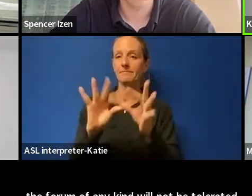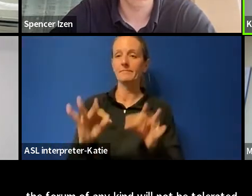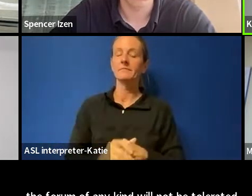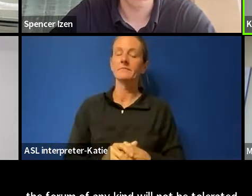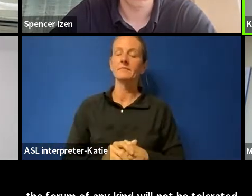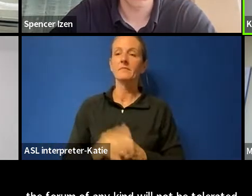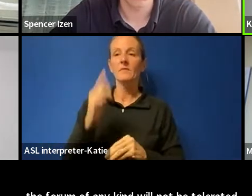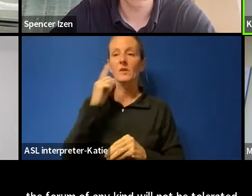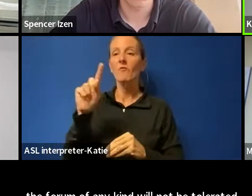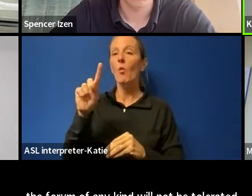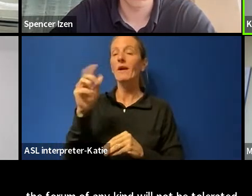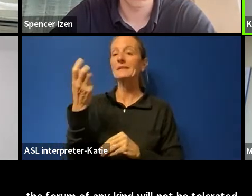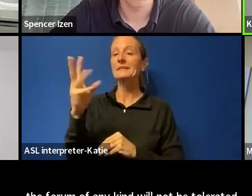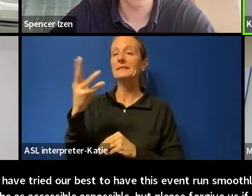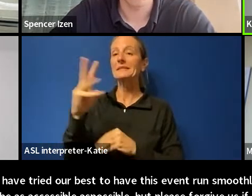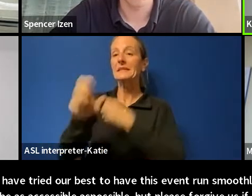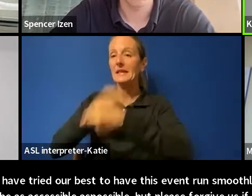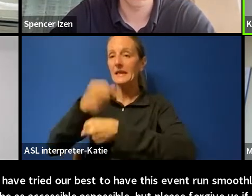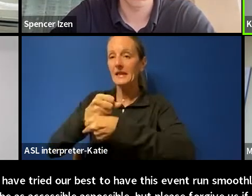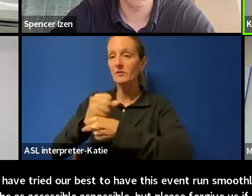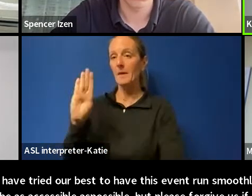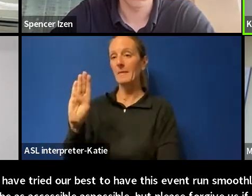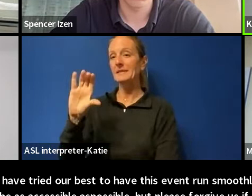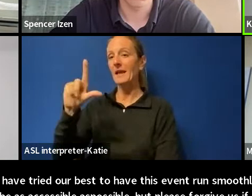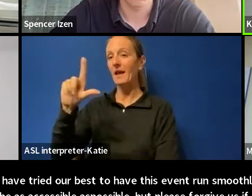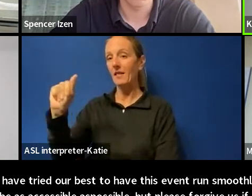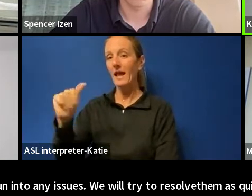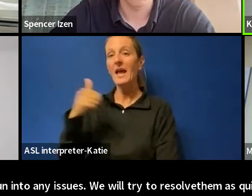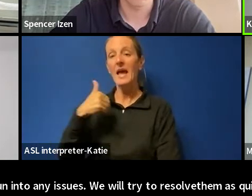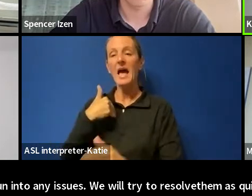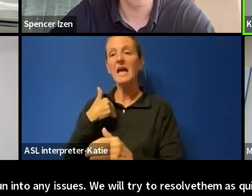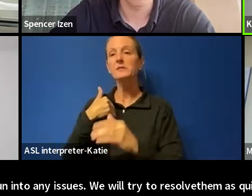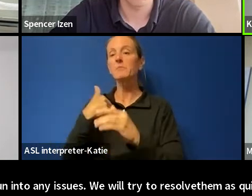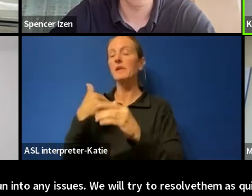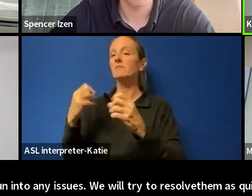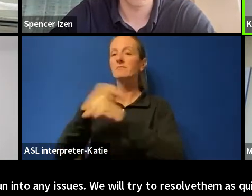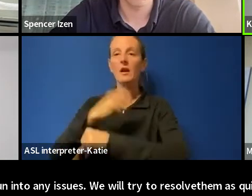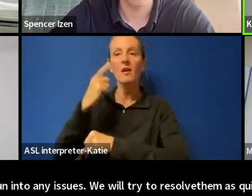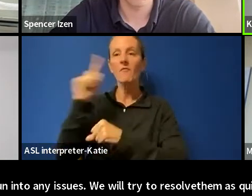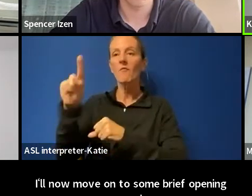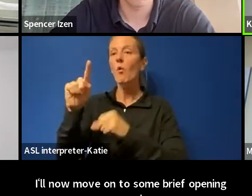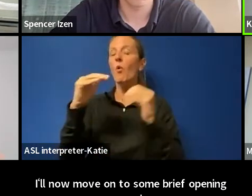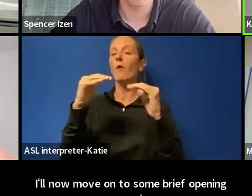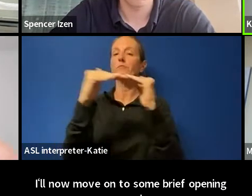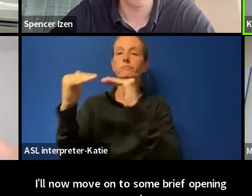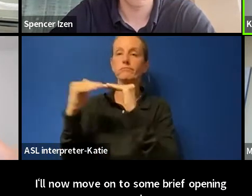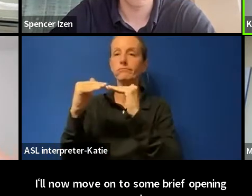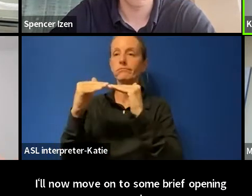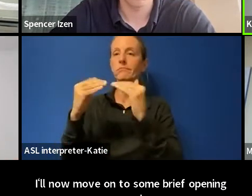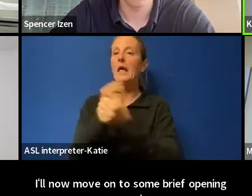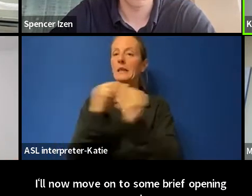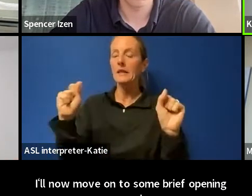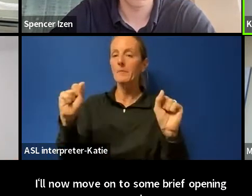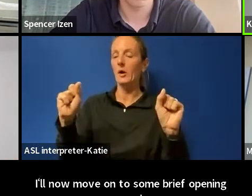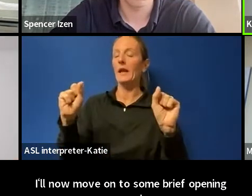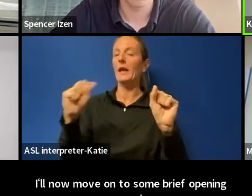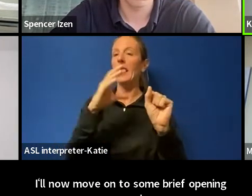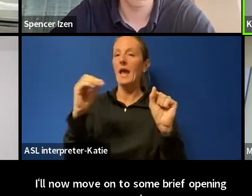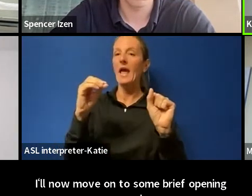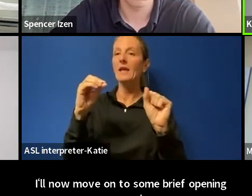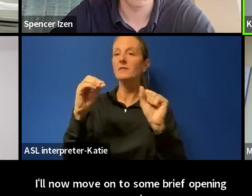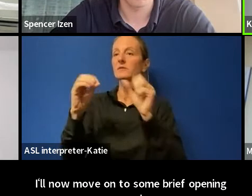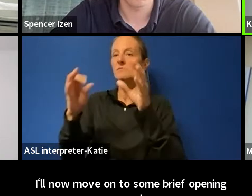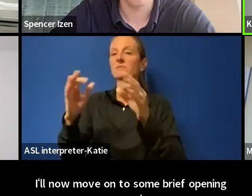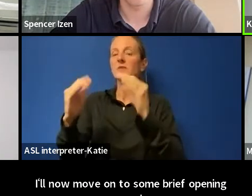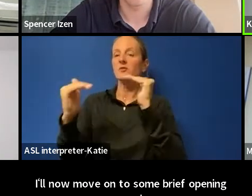For 60 years, the BCCLA has been fighting for equality, liberty, freedom and justice. The BCCLA is the